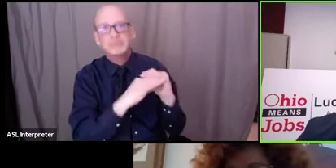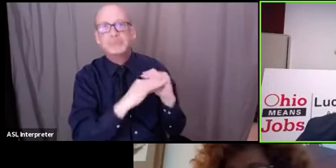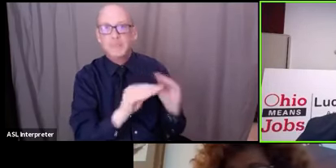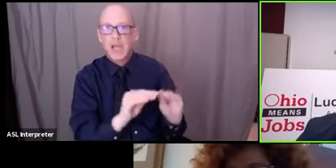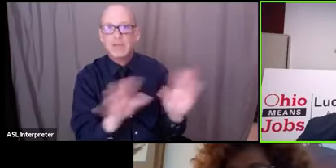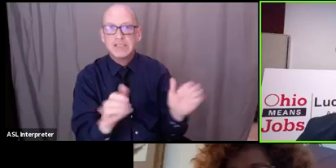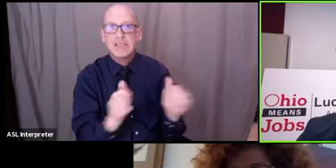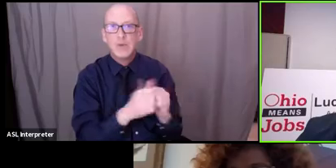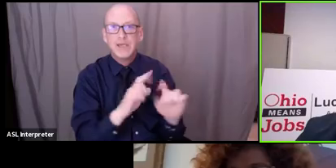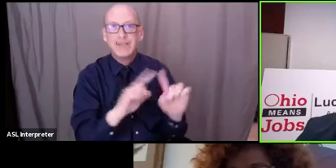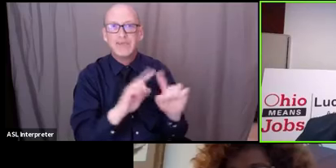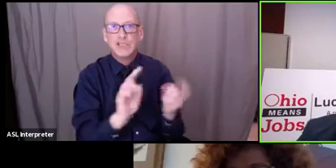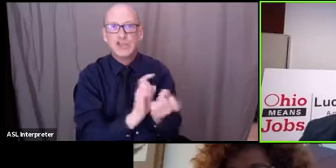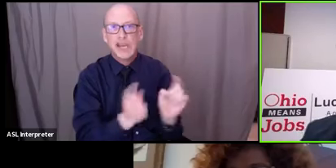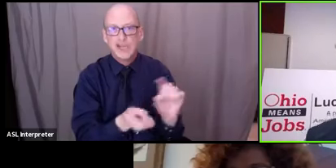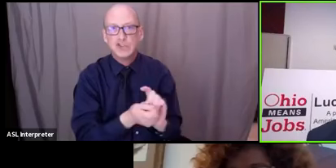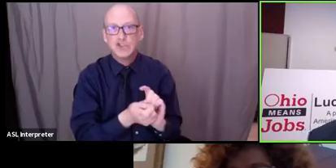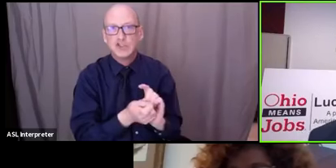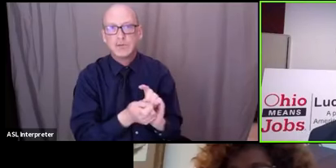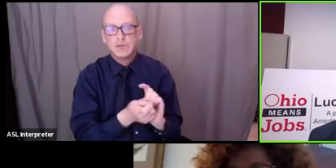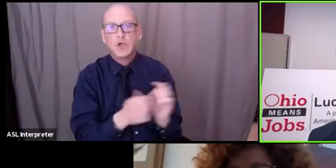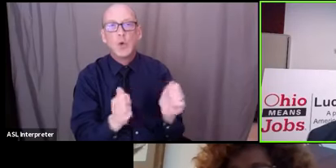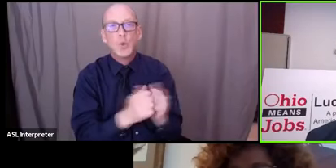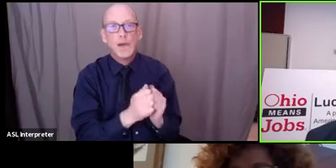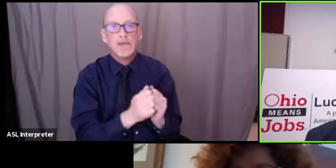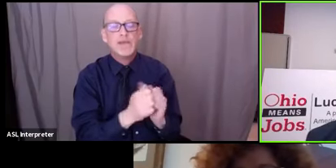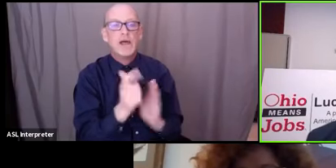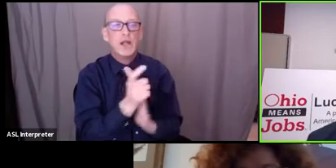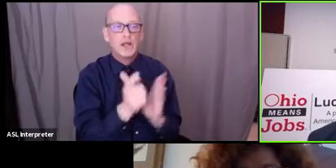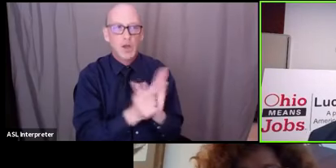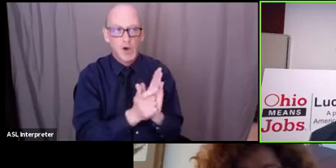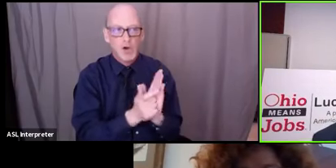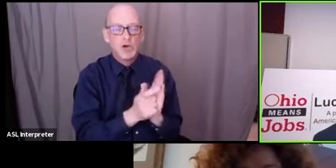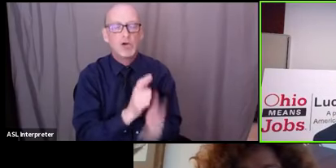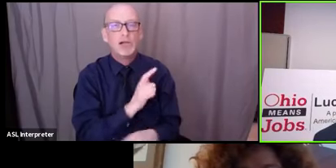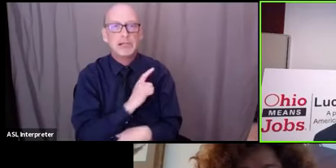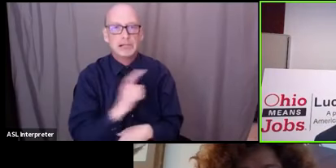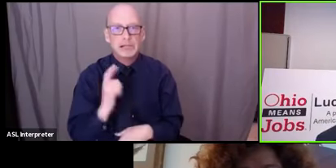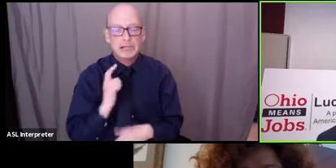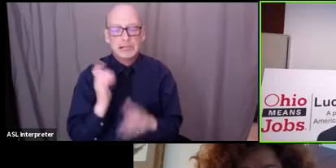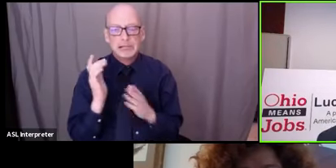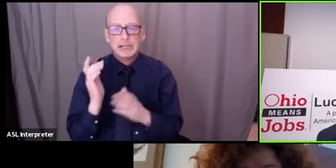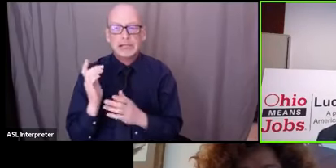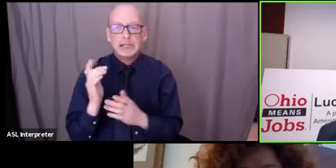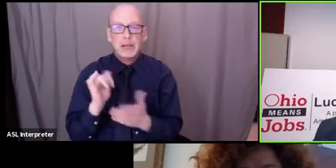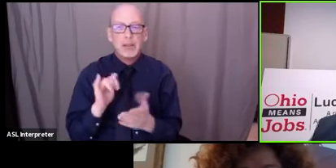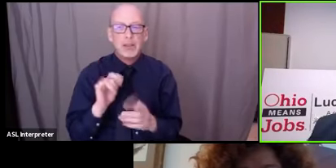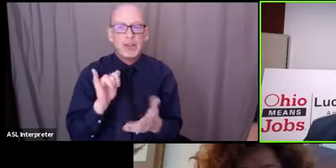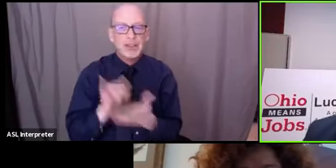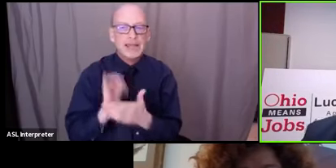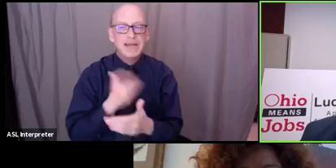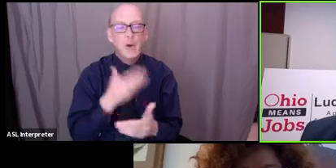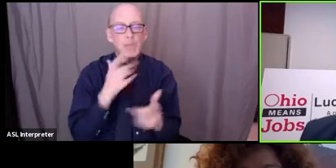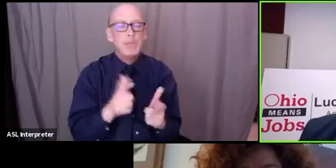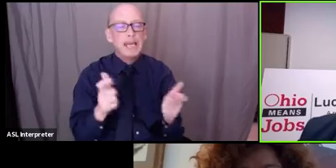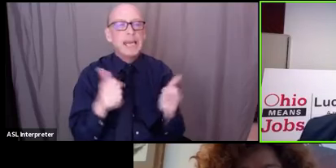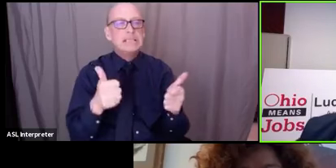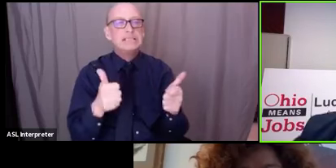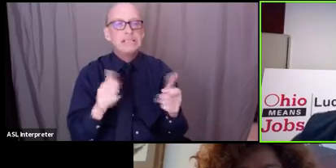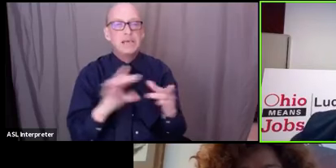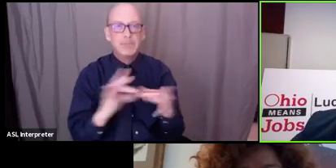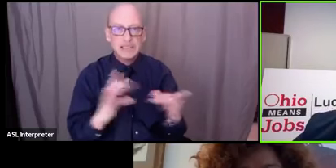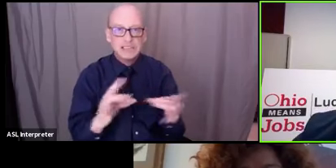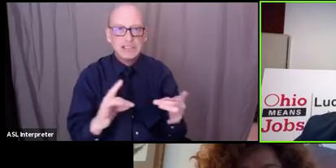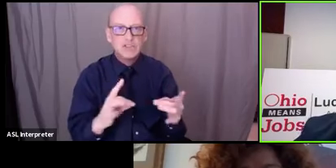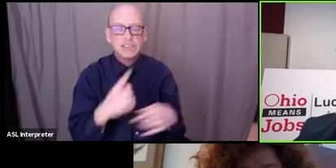with the different changes uh with legislation but that's really our biggest message here and what we're trying to communicate to job